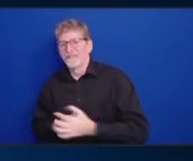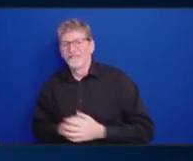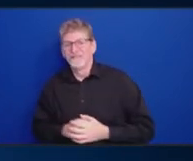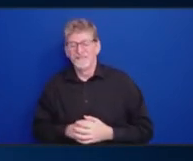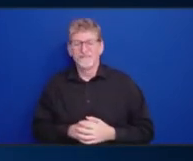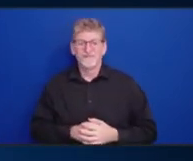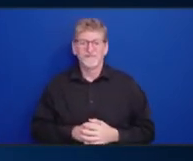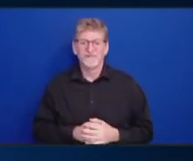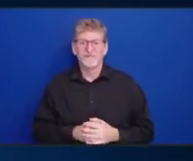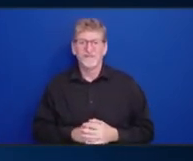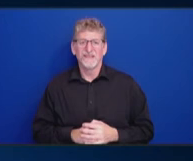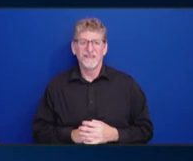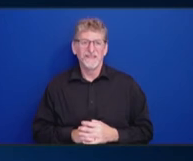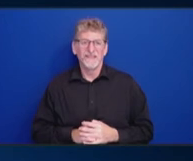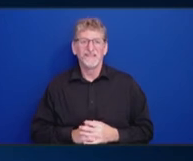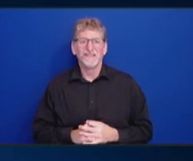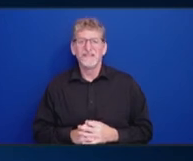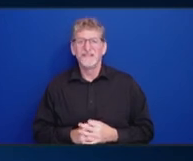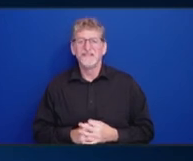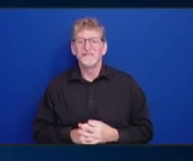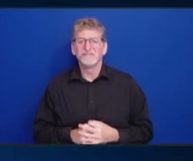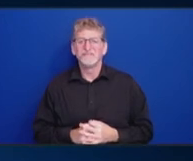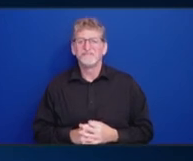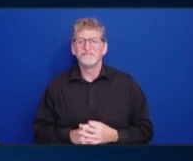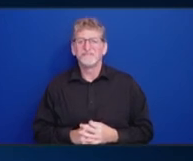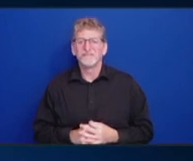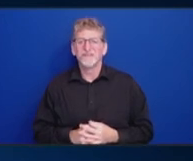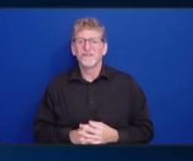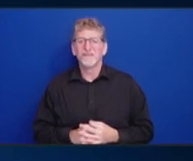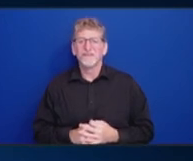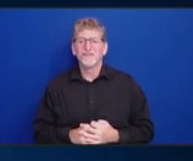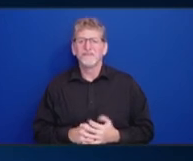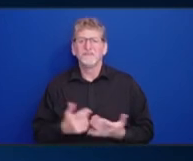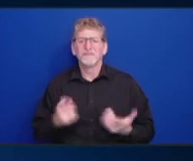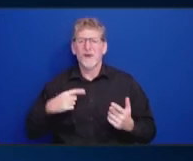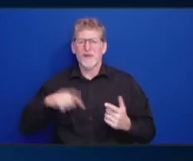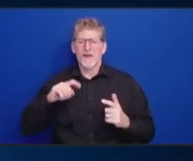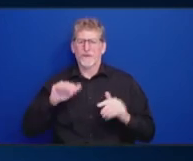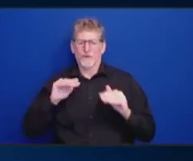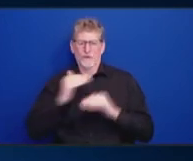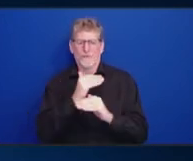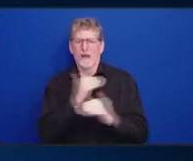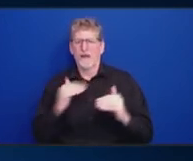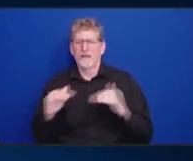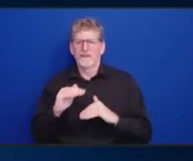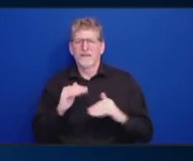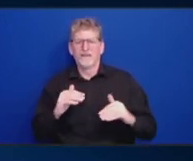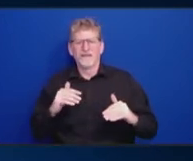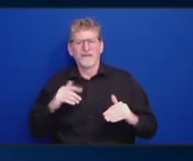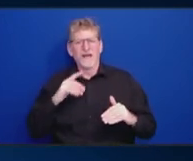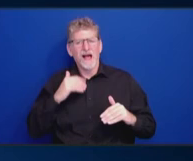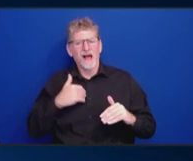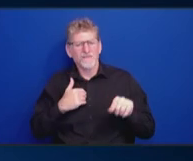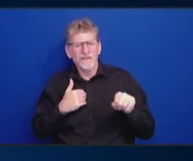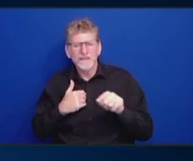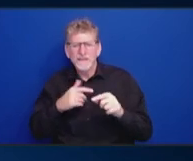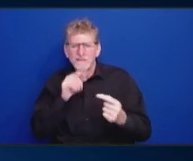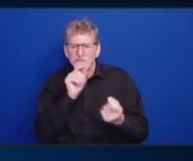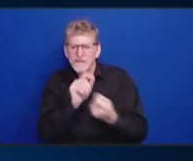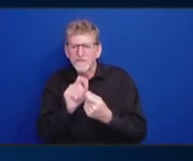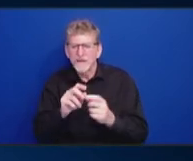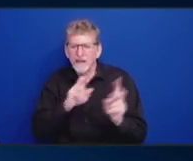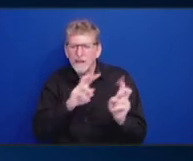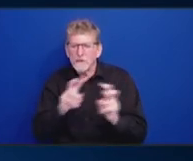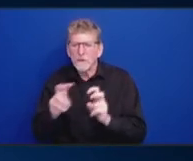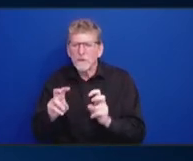And so, you know, it's just kind of reminding ourselves that specific issues don't make a broad category of concern. But the one,